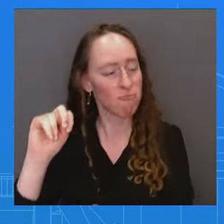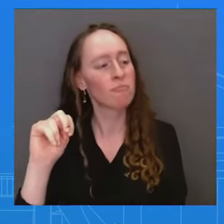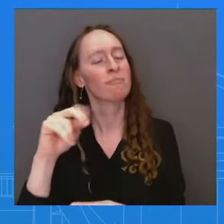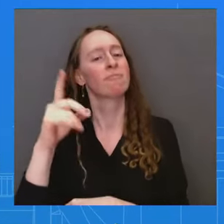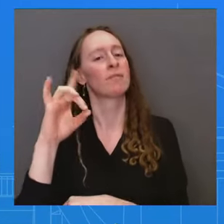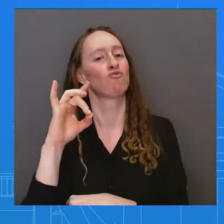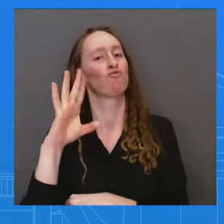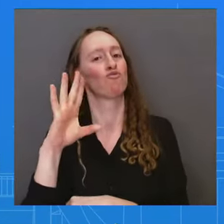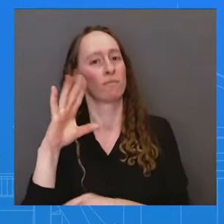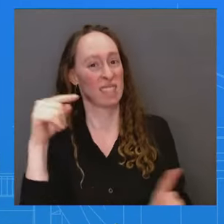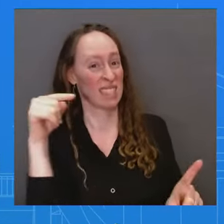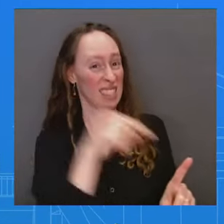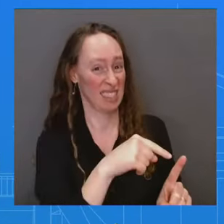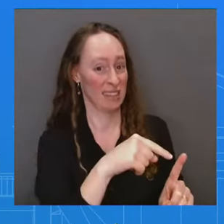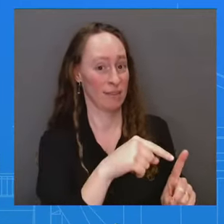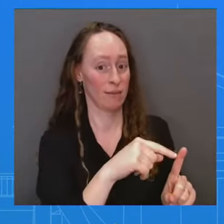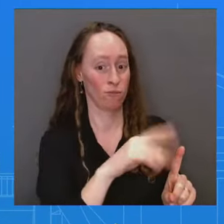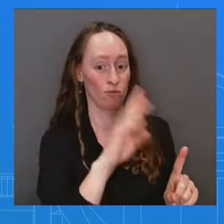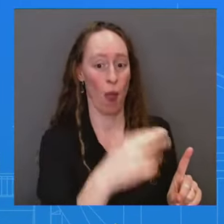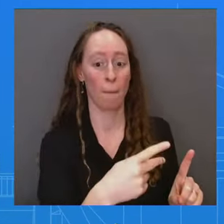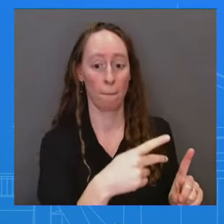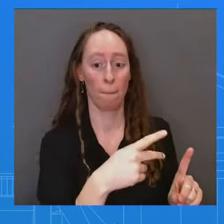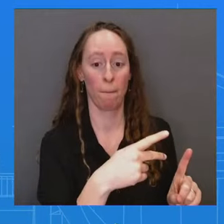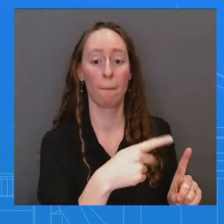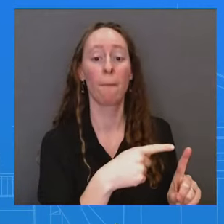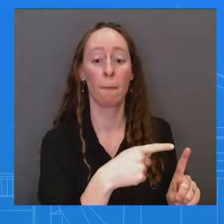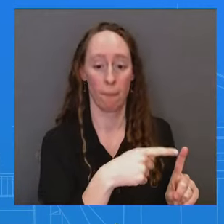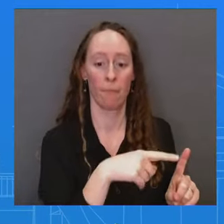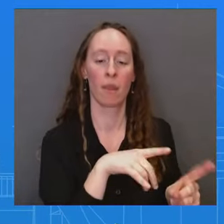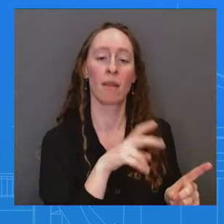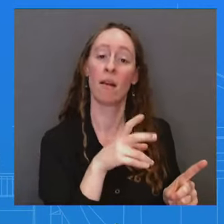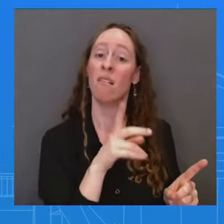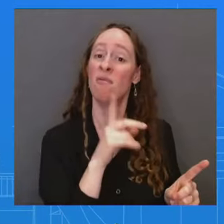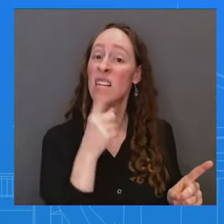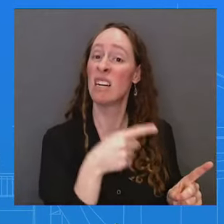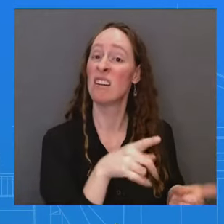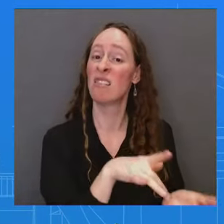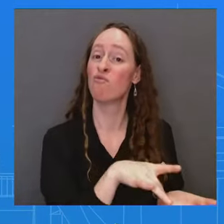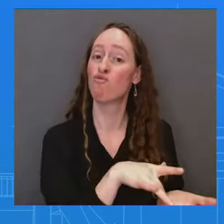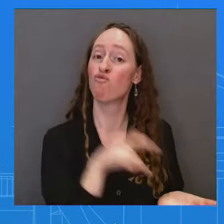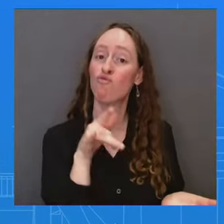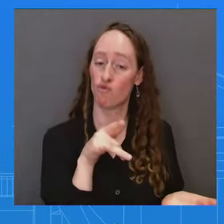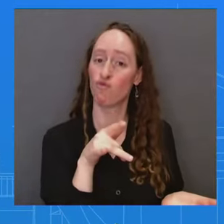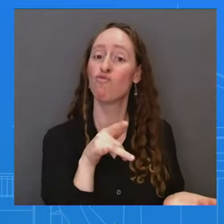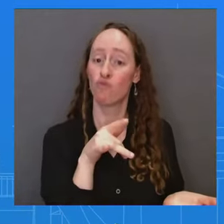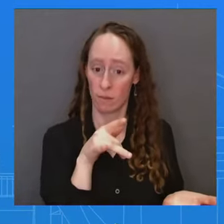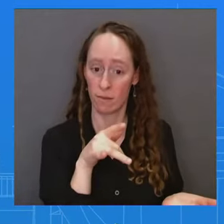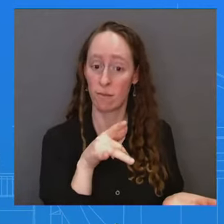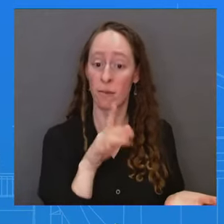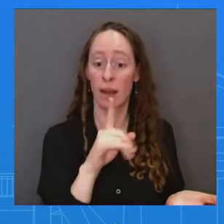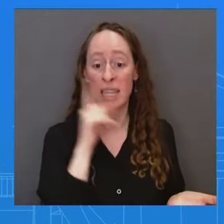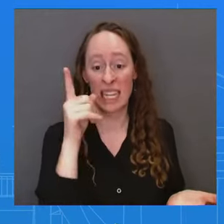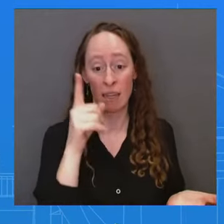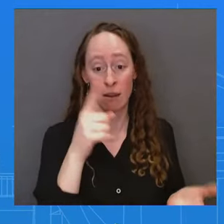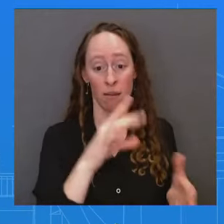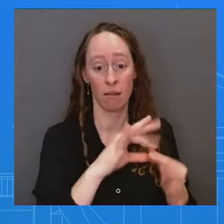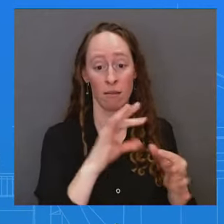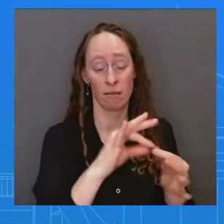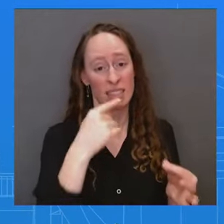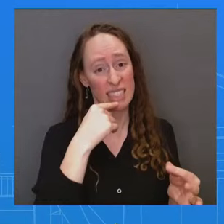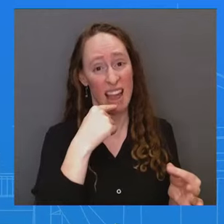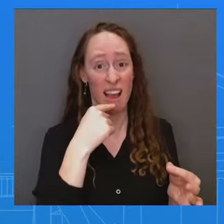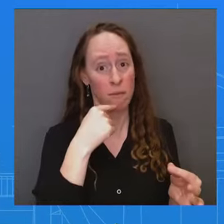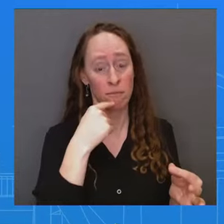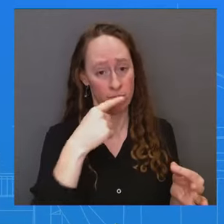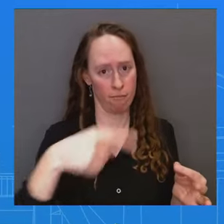of the United States and that Europe owes the United States billions of dollars? And may I ask you for